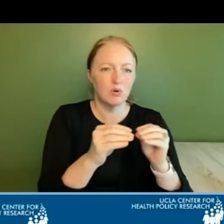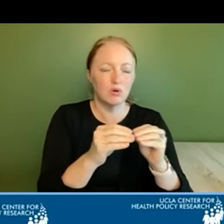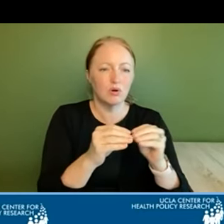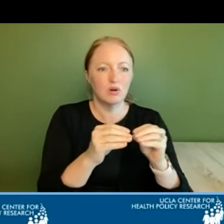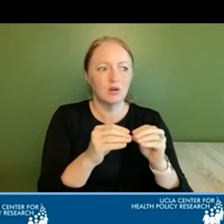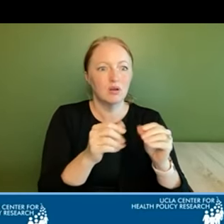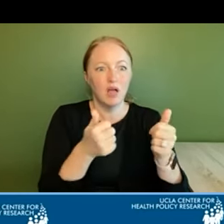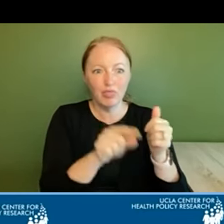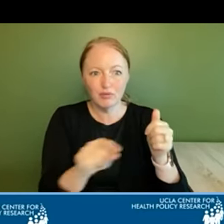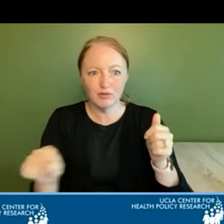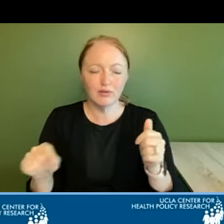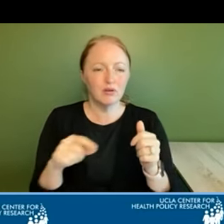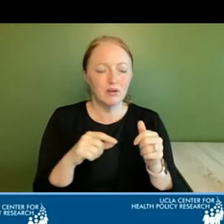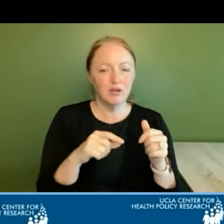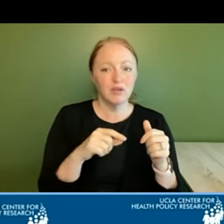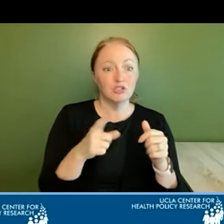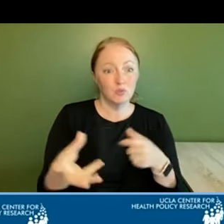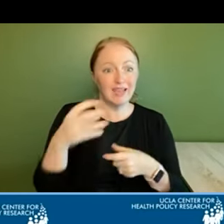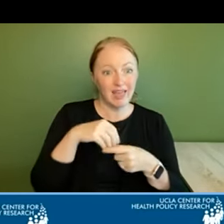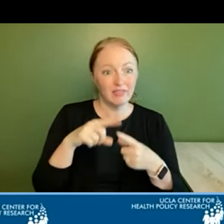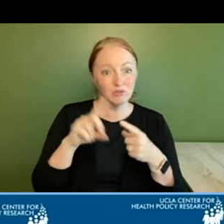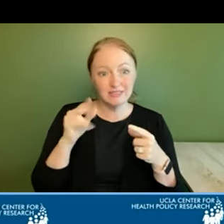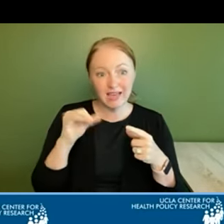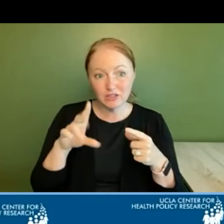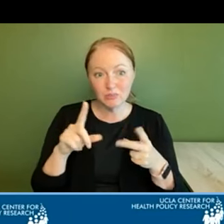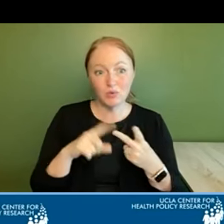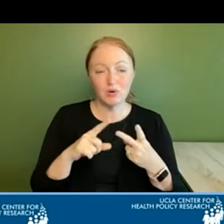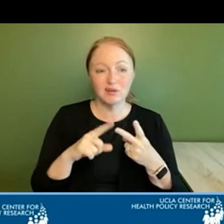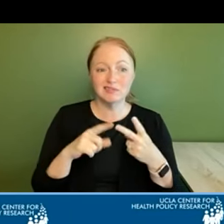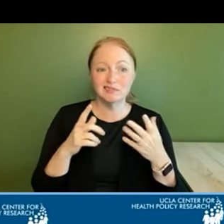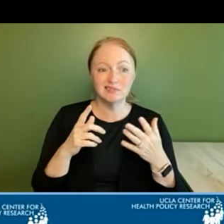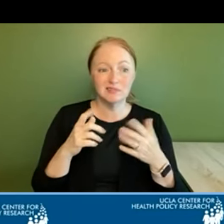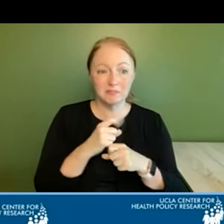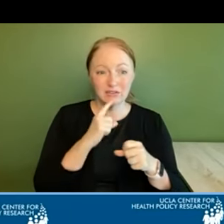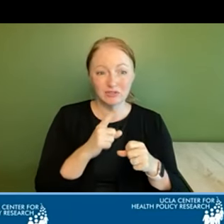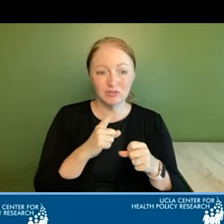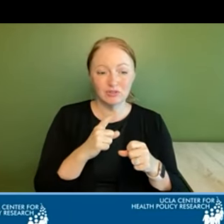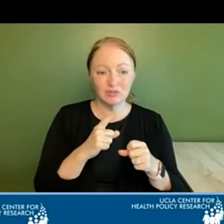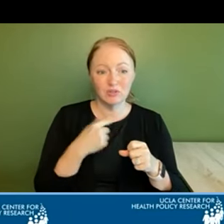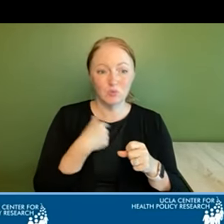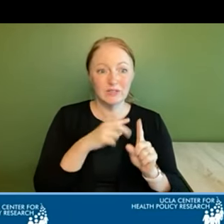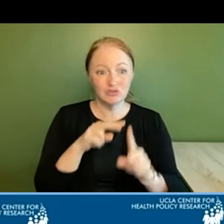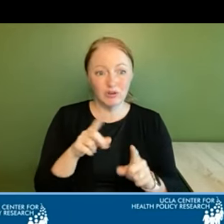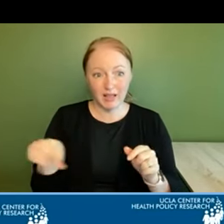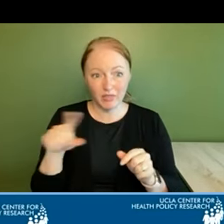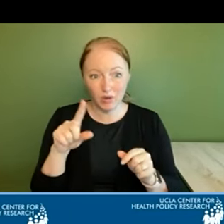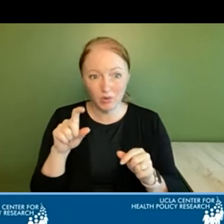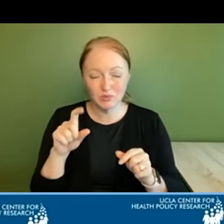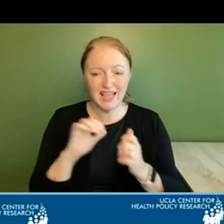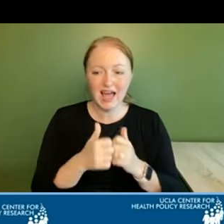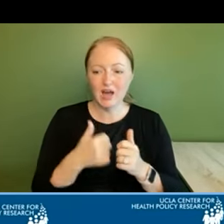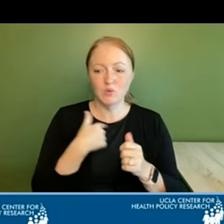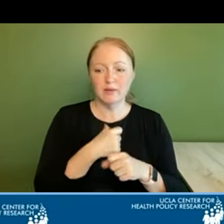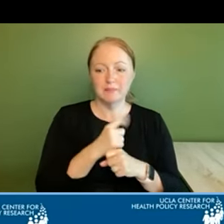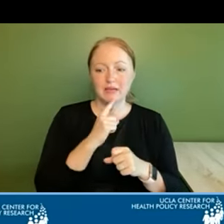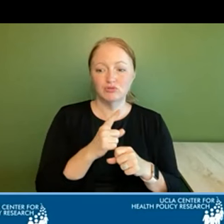areas and do we put those into the dashboard do we make sure that we track those how do we make